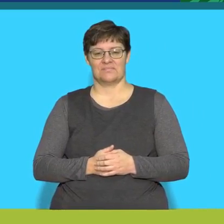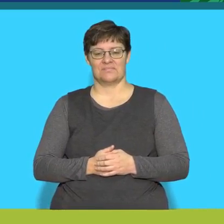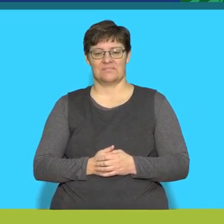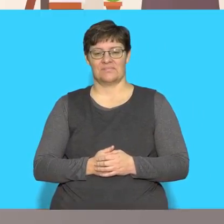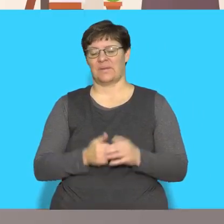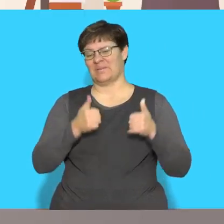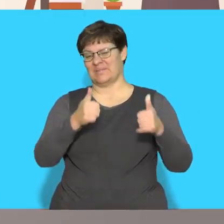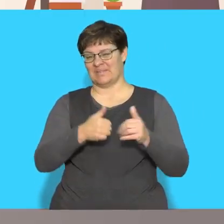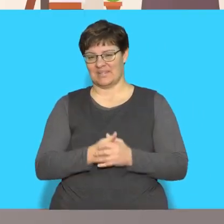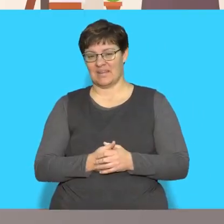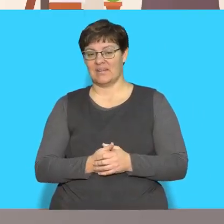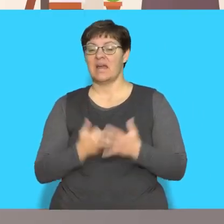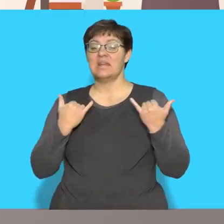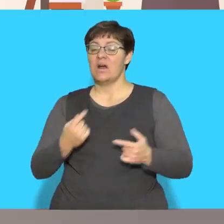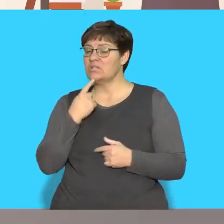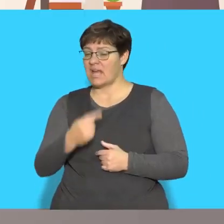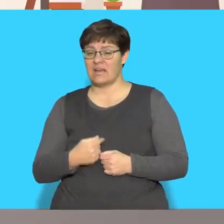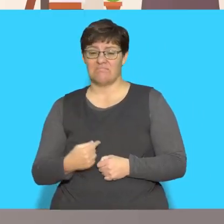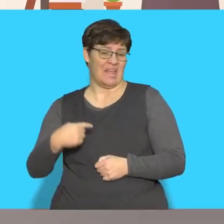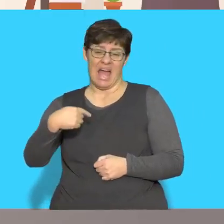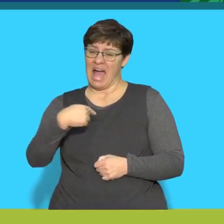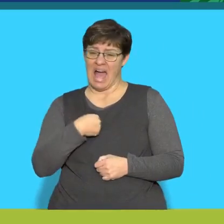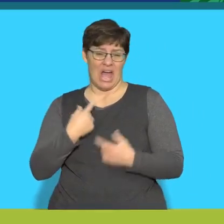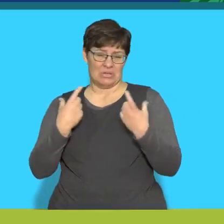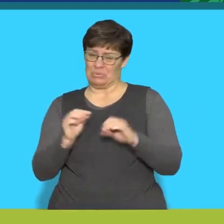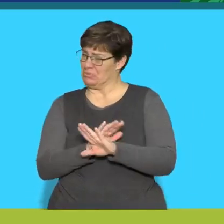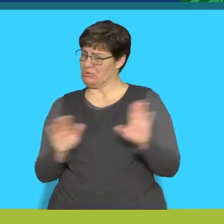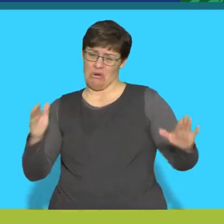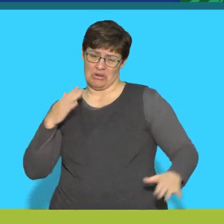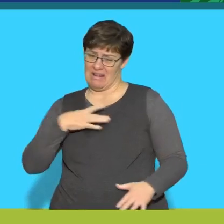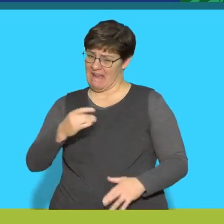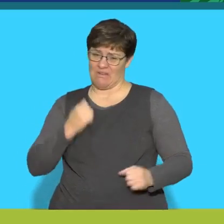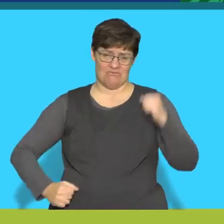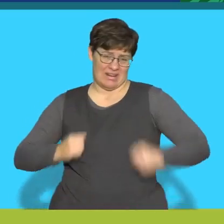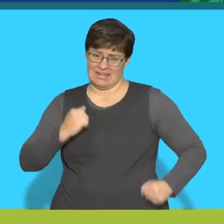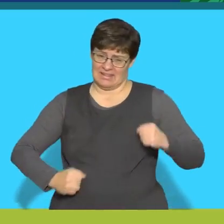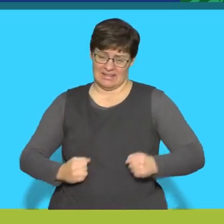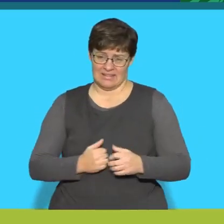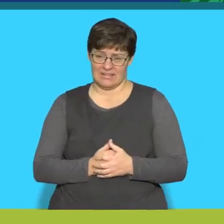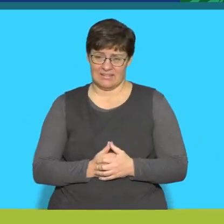Good Now say I do not like running